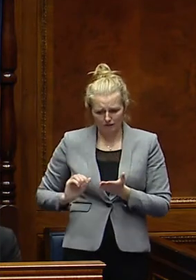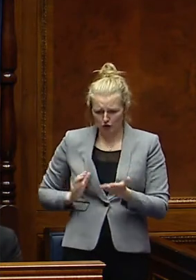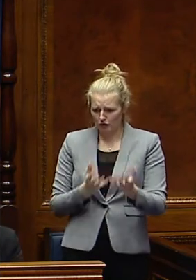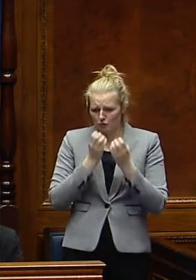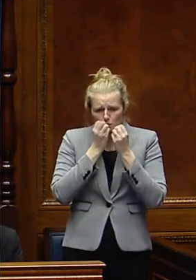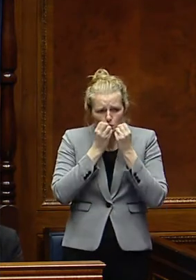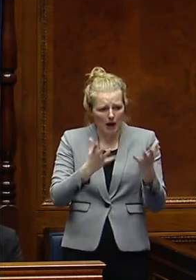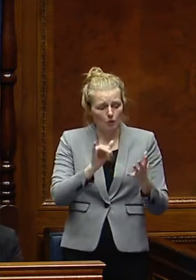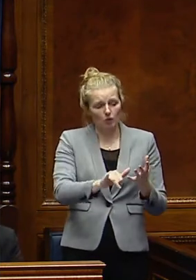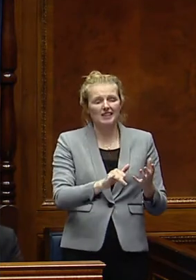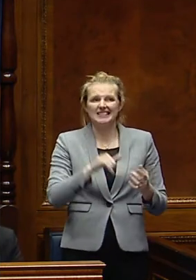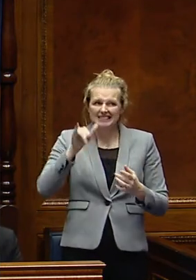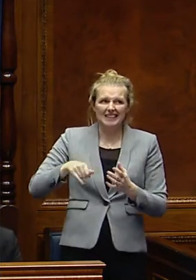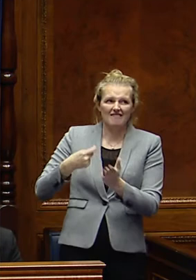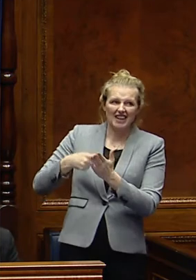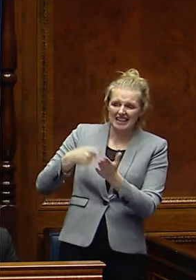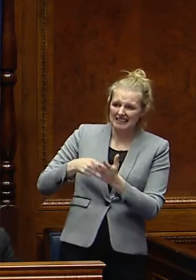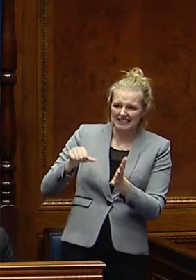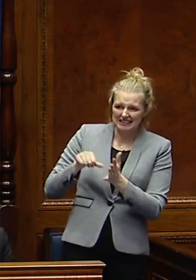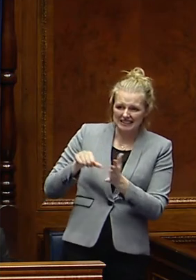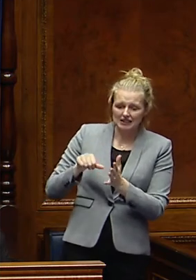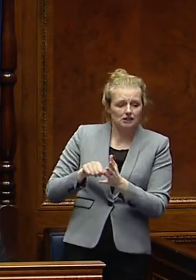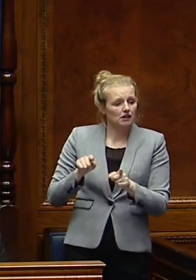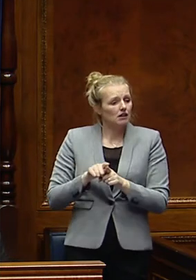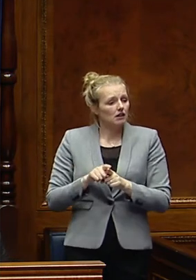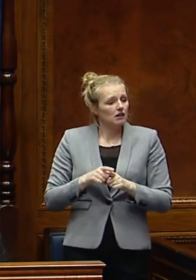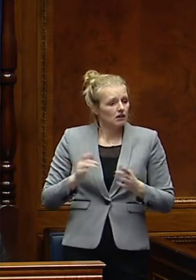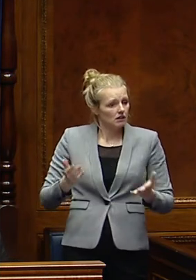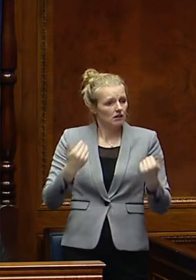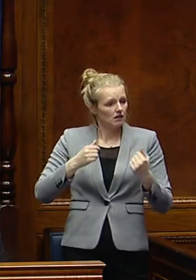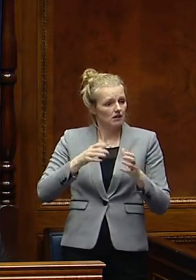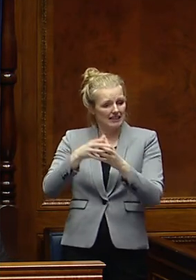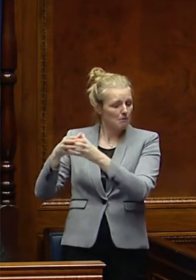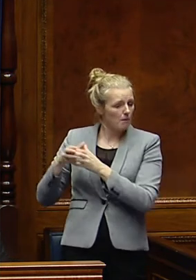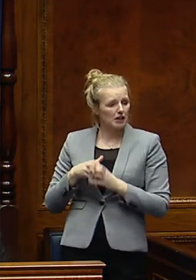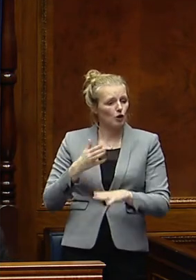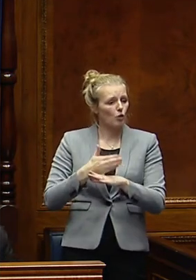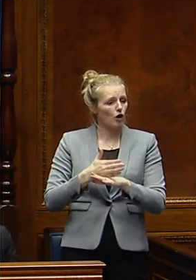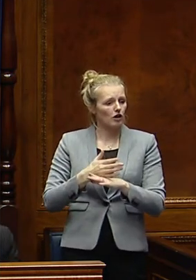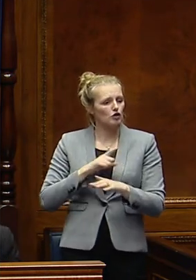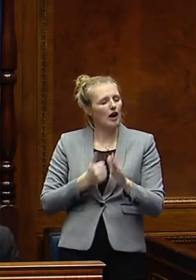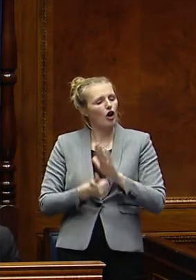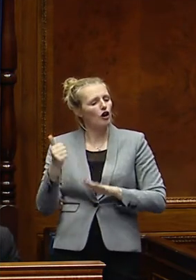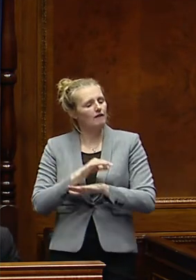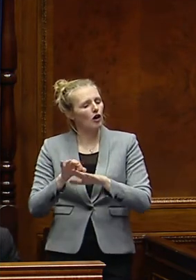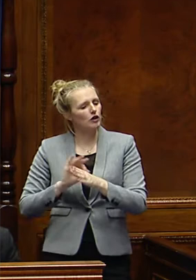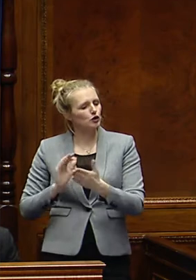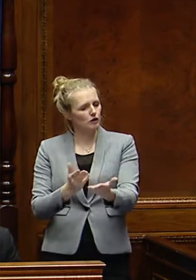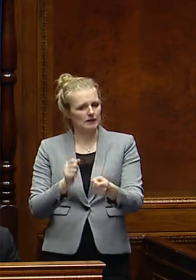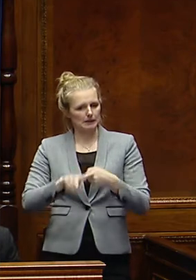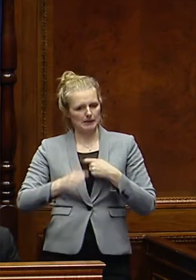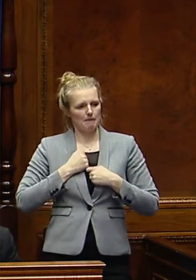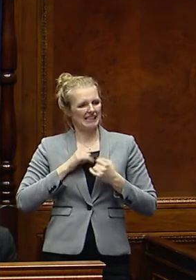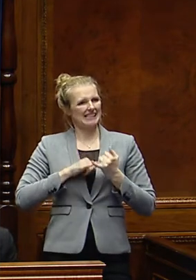the challenging finances. I also welcome the cross-departmental work to provide the pilot out-of-hours service, particularly in my own constituency in